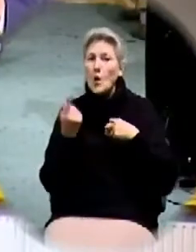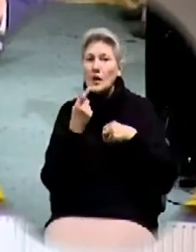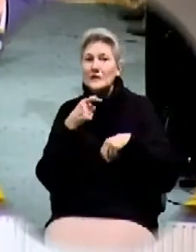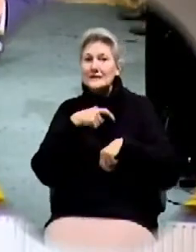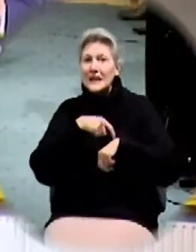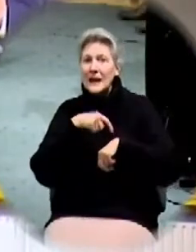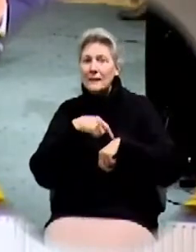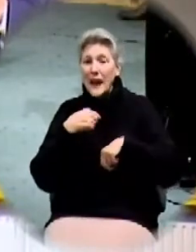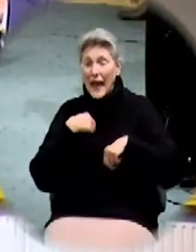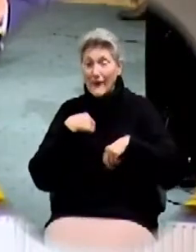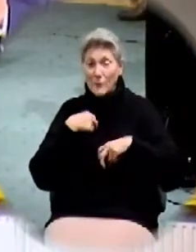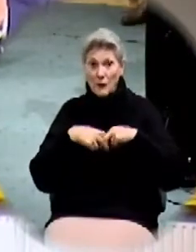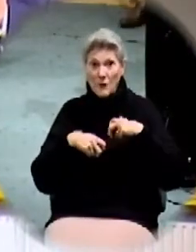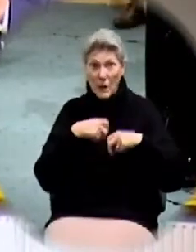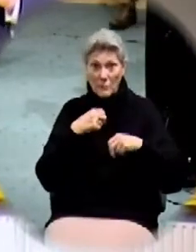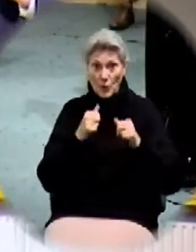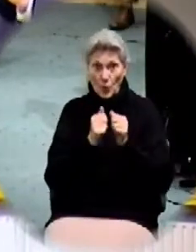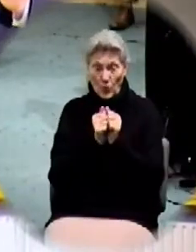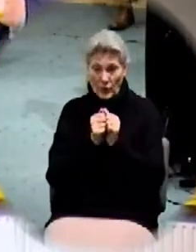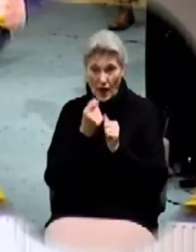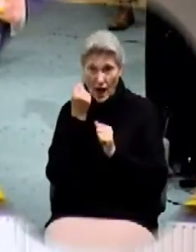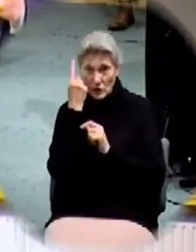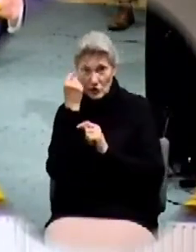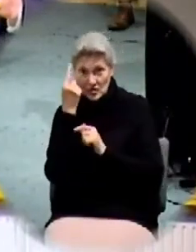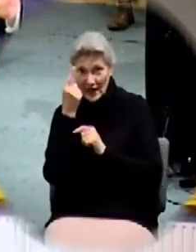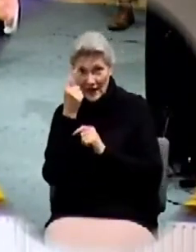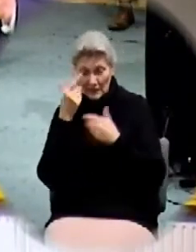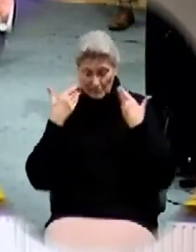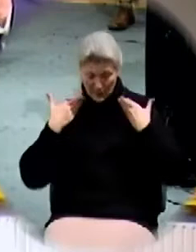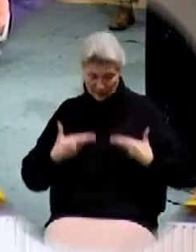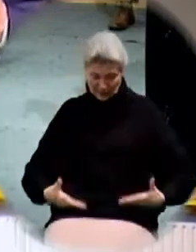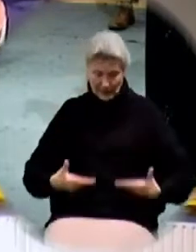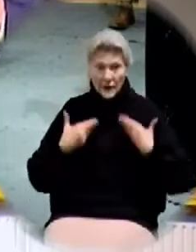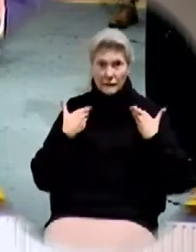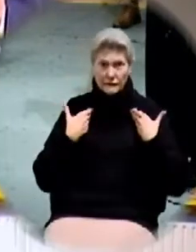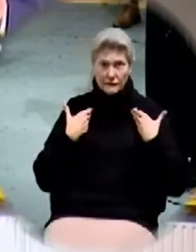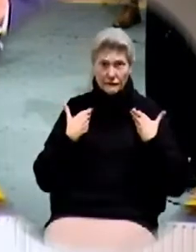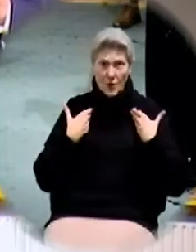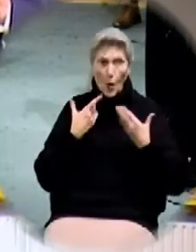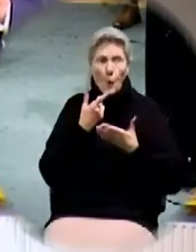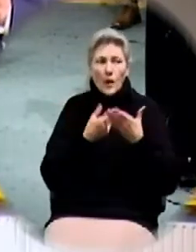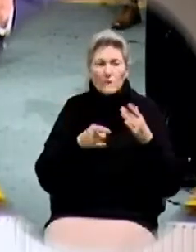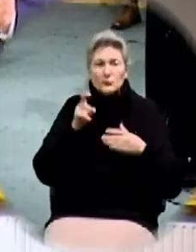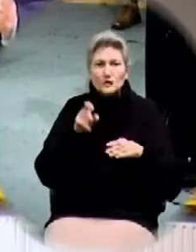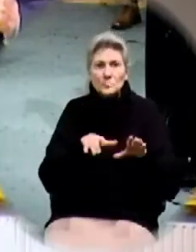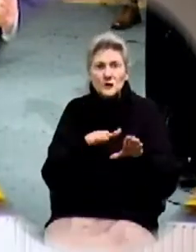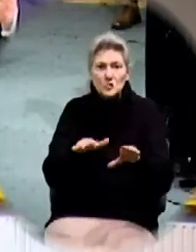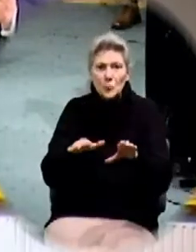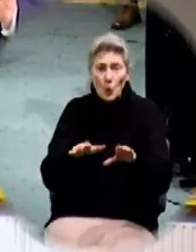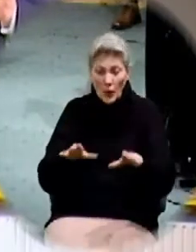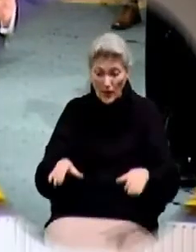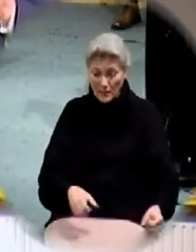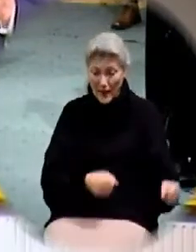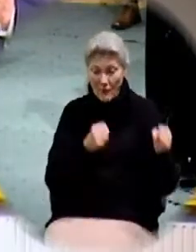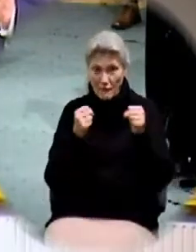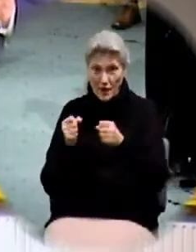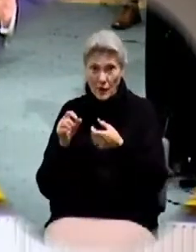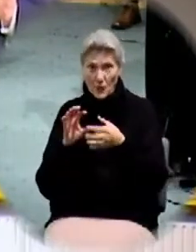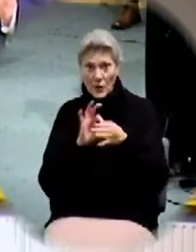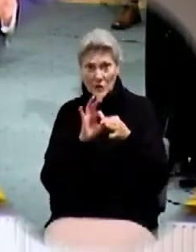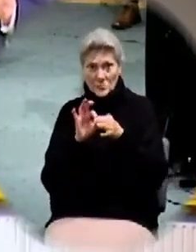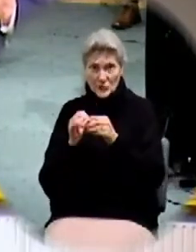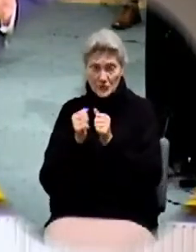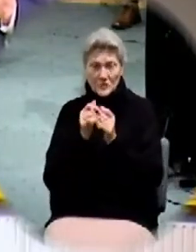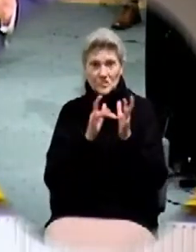time I have an issue with understanding who I am what I'm supposed to be about or the power of my relationship with